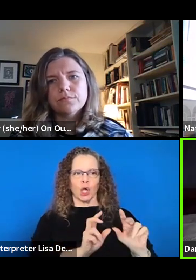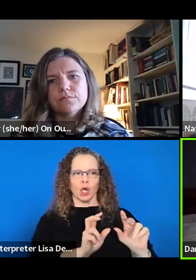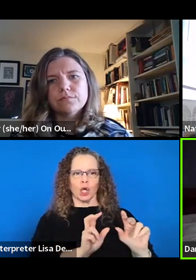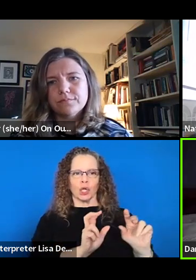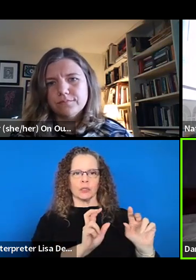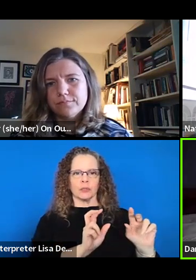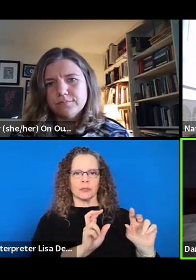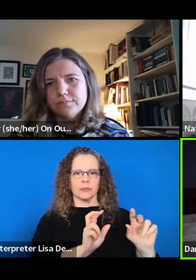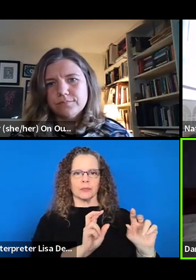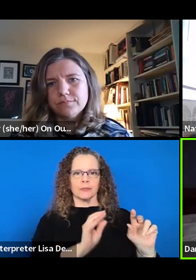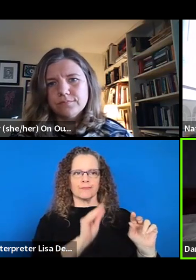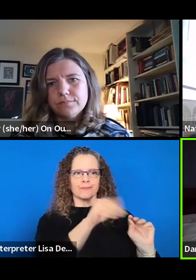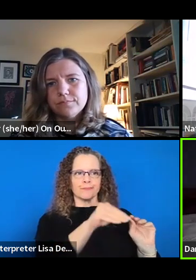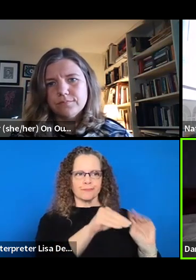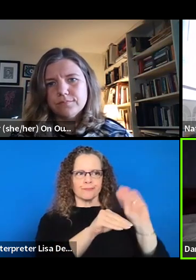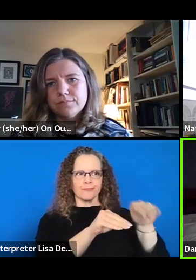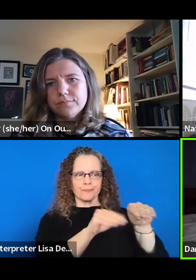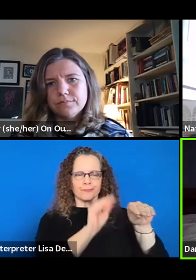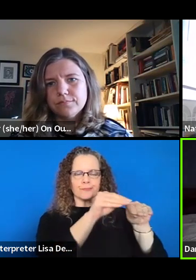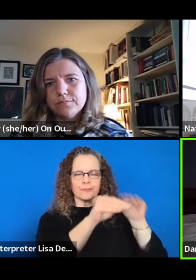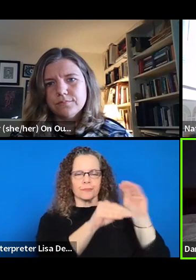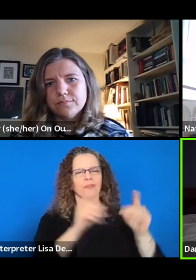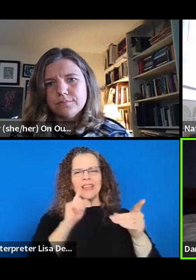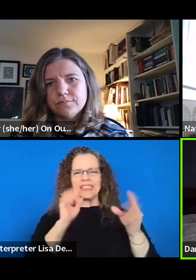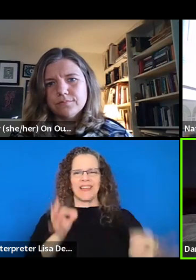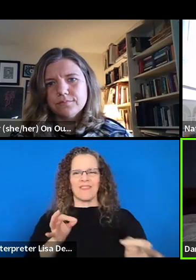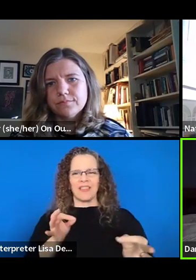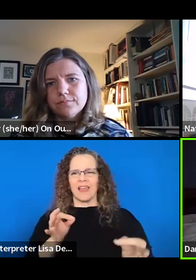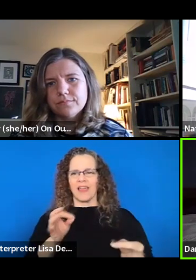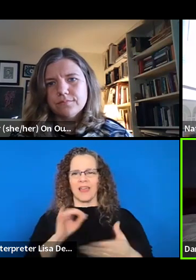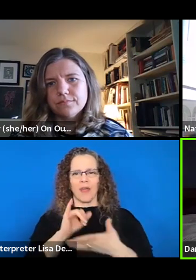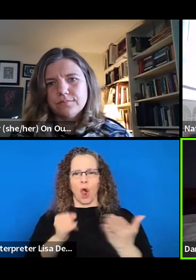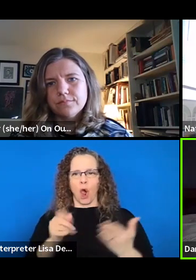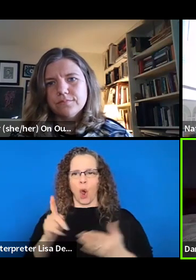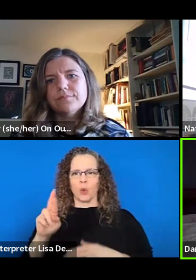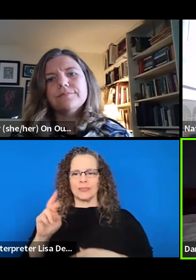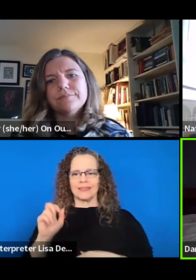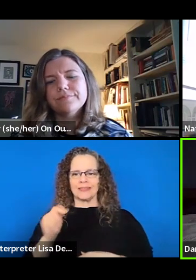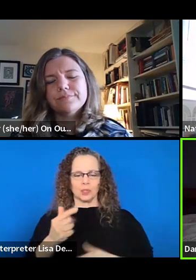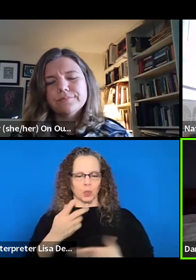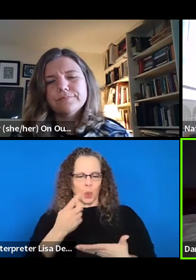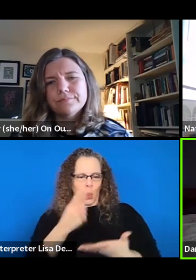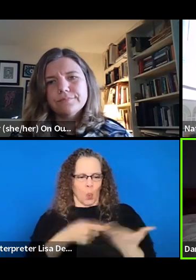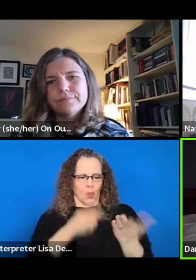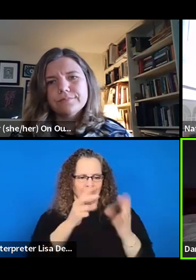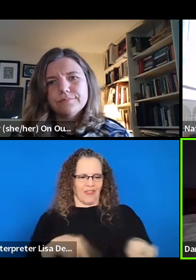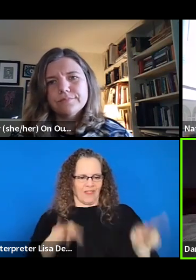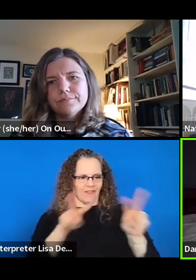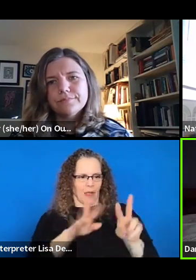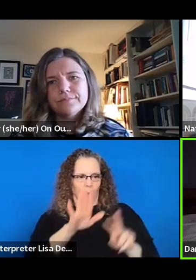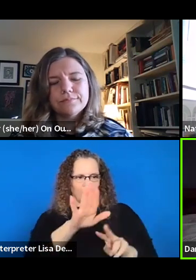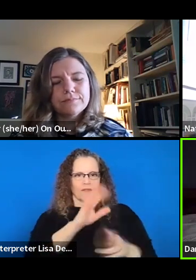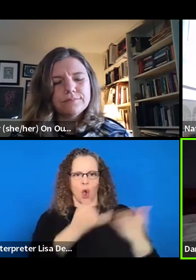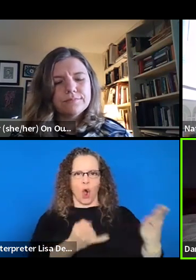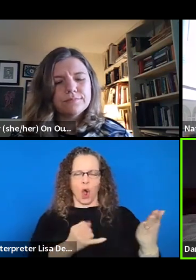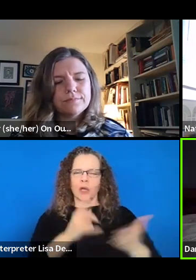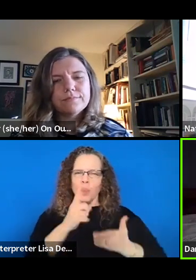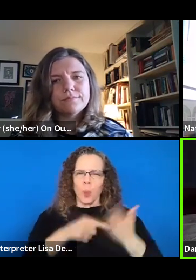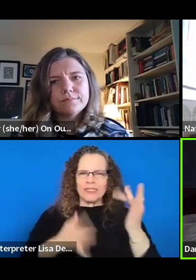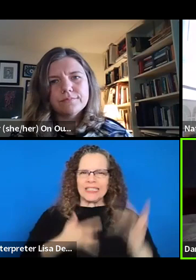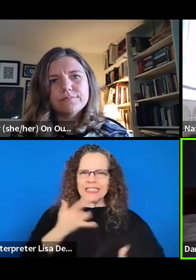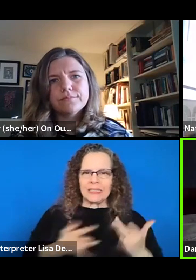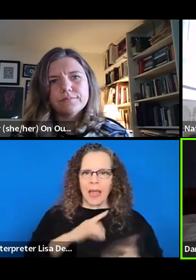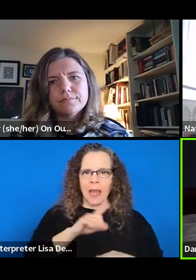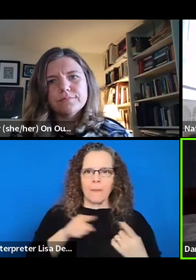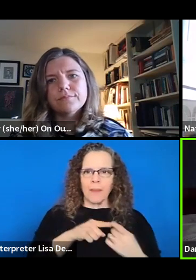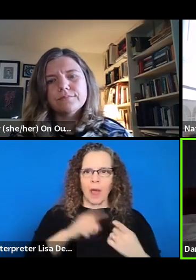especially for arts organizations, the place to start is, well, what are the values of the art that you make? What is exciting to you about the artistic